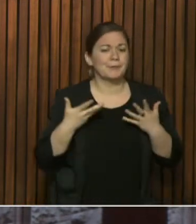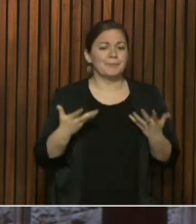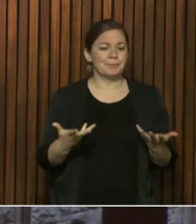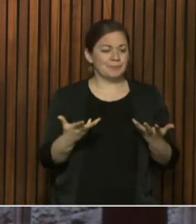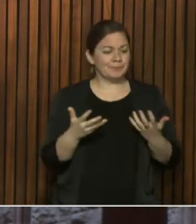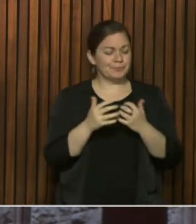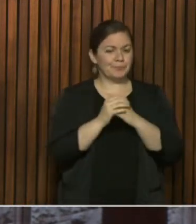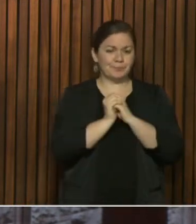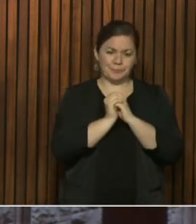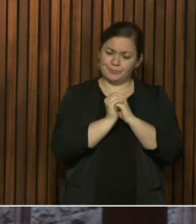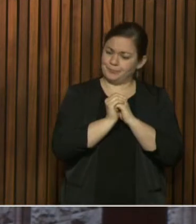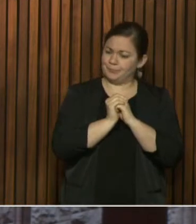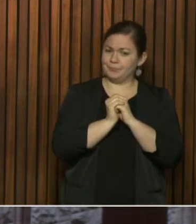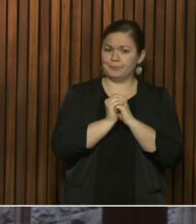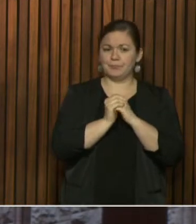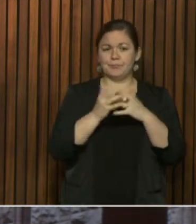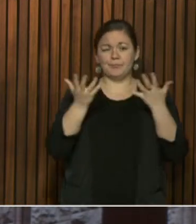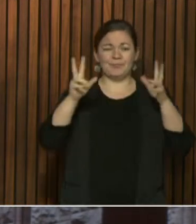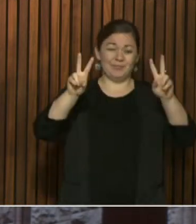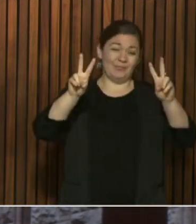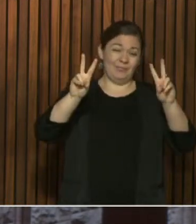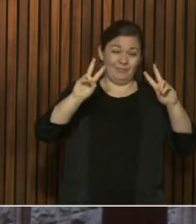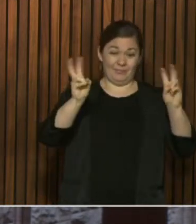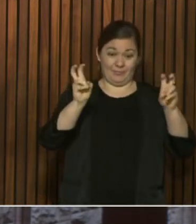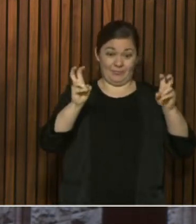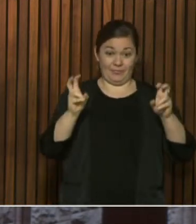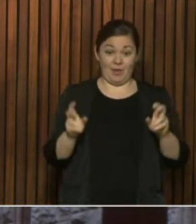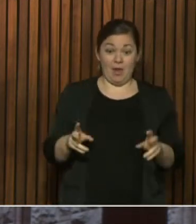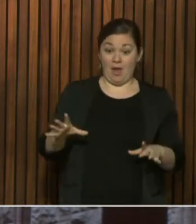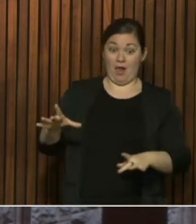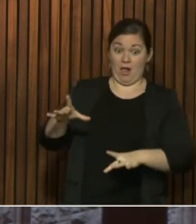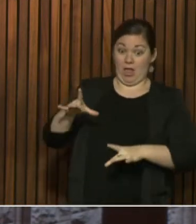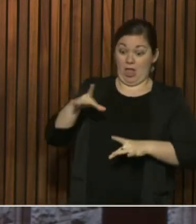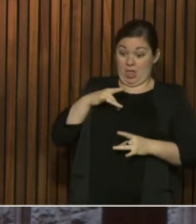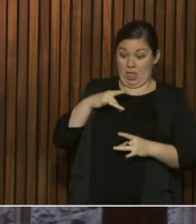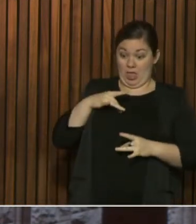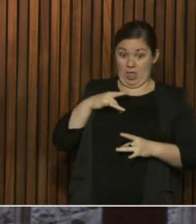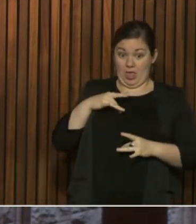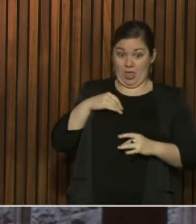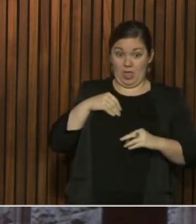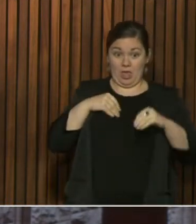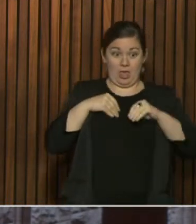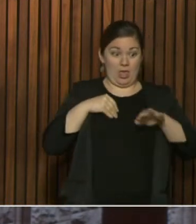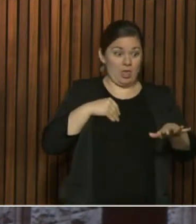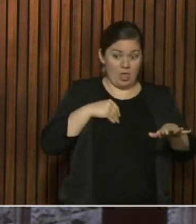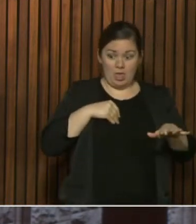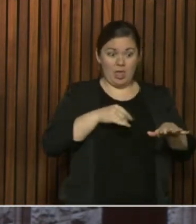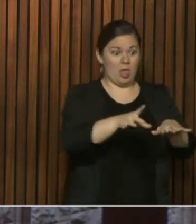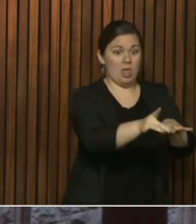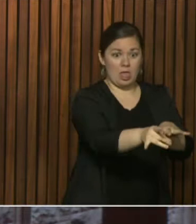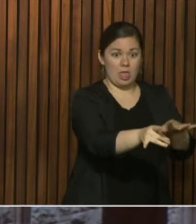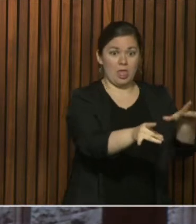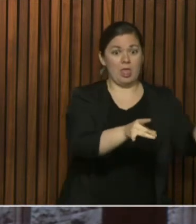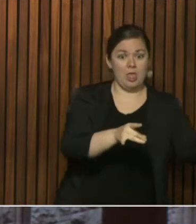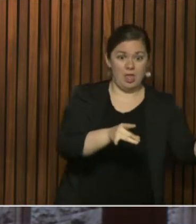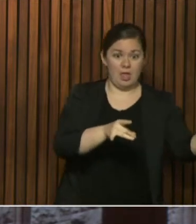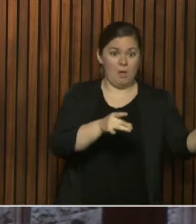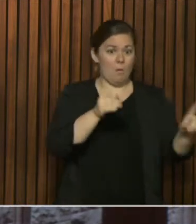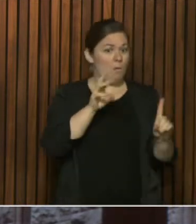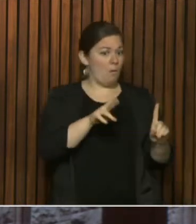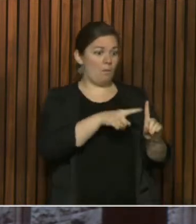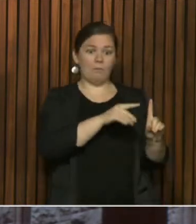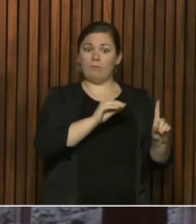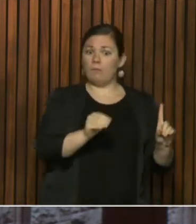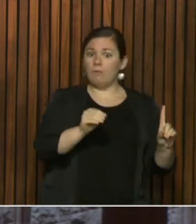so-called transmission or at least positivity in cases of people who are deemed to be asymptomatic. They found on some